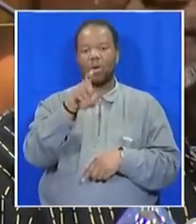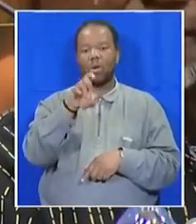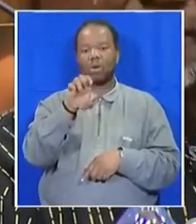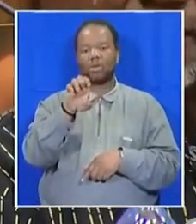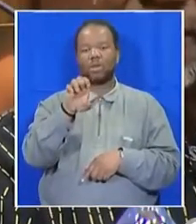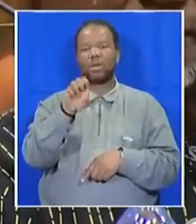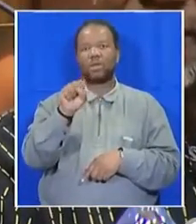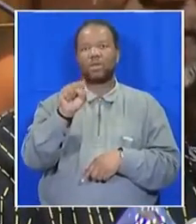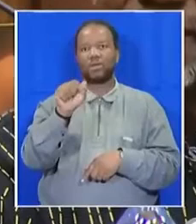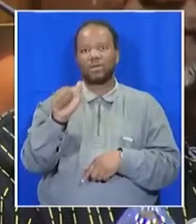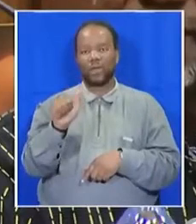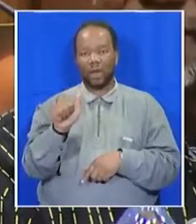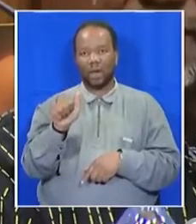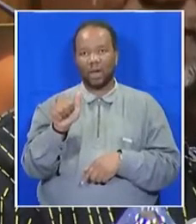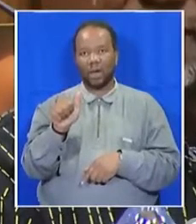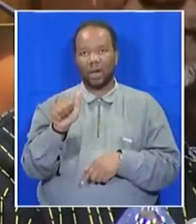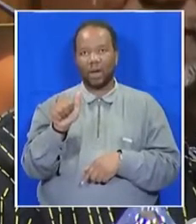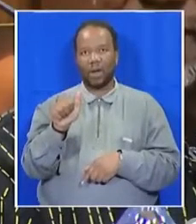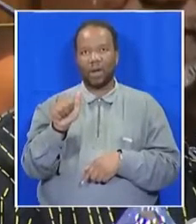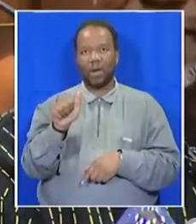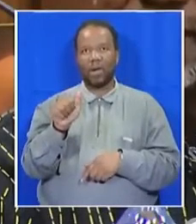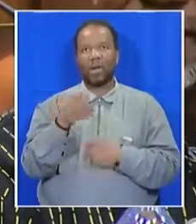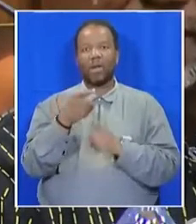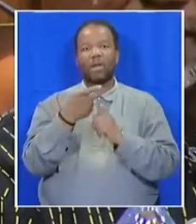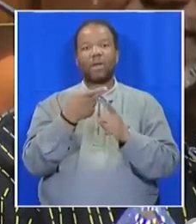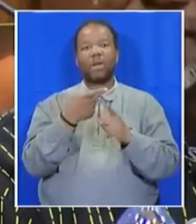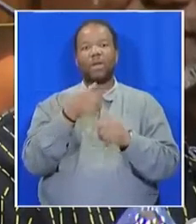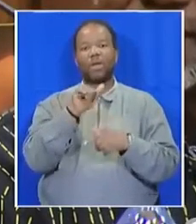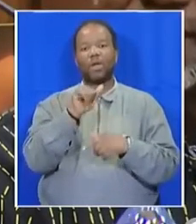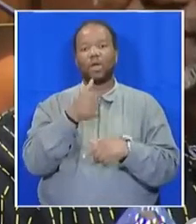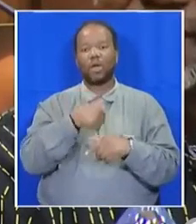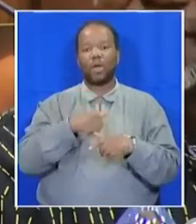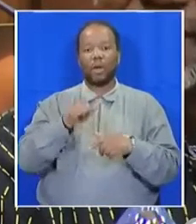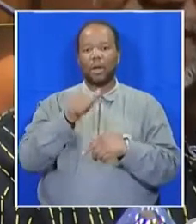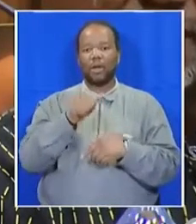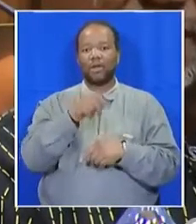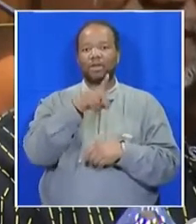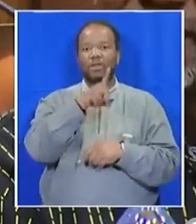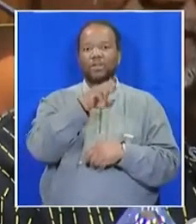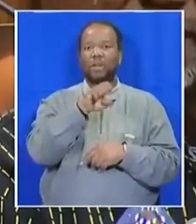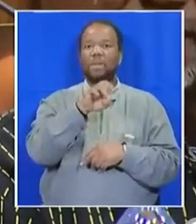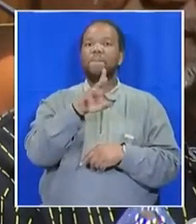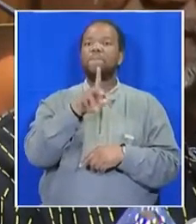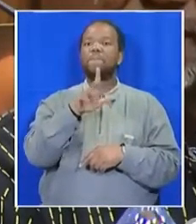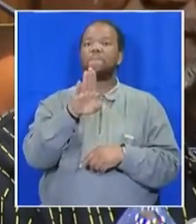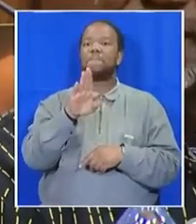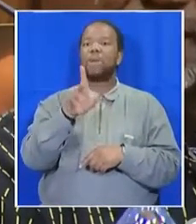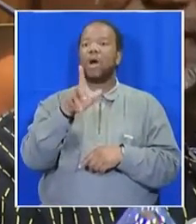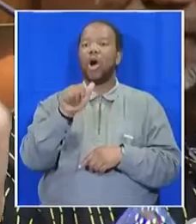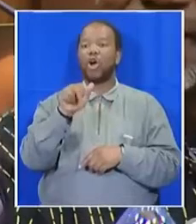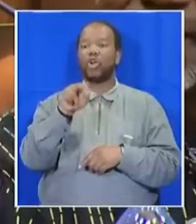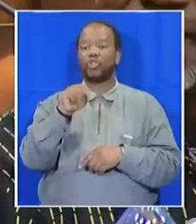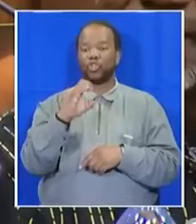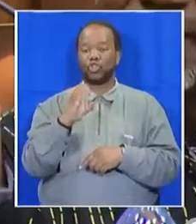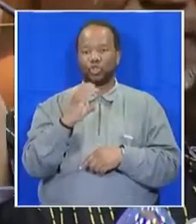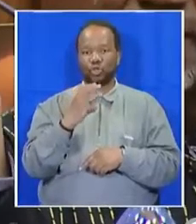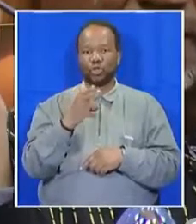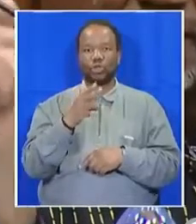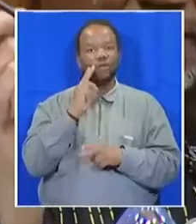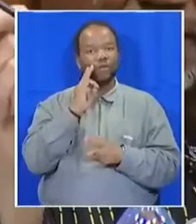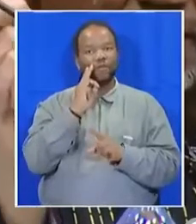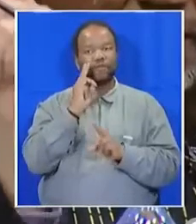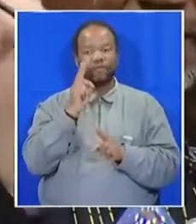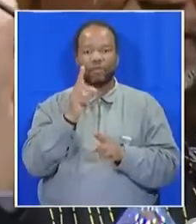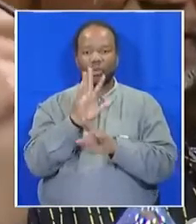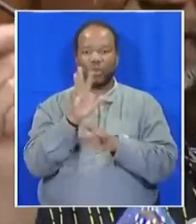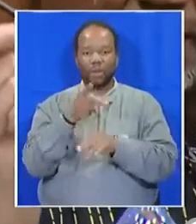visit by Mr. Eugene Ter Blanche, unannounced. And on that occasion, it was of